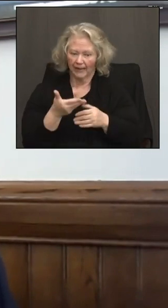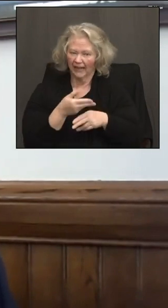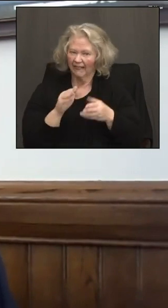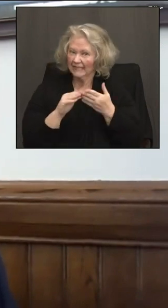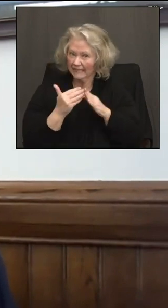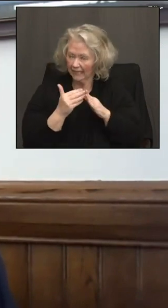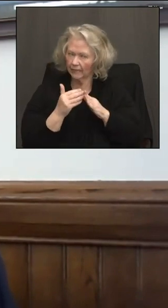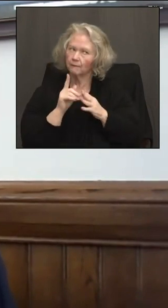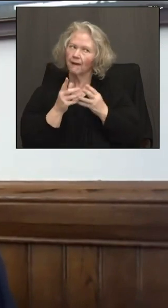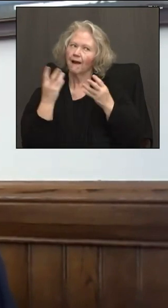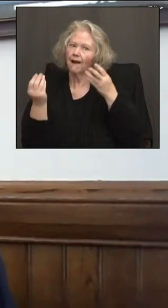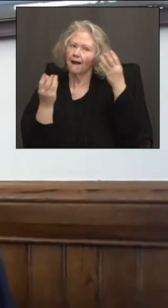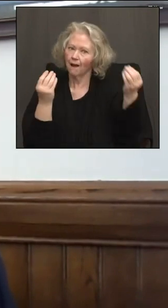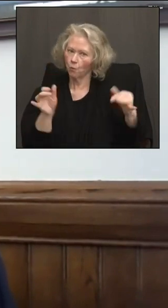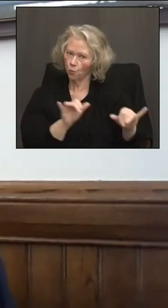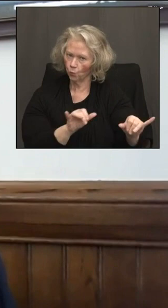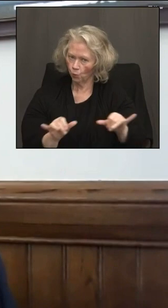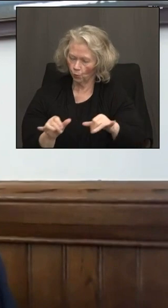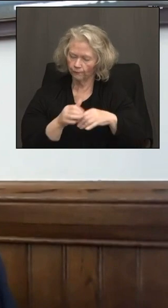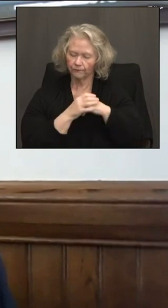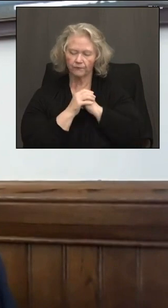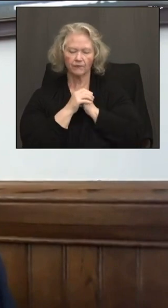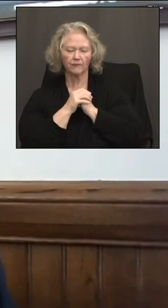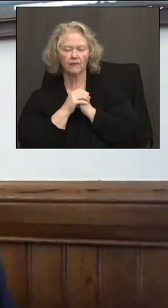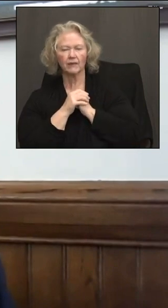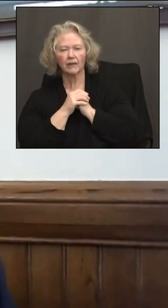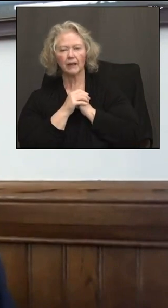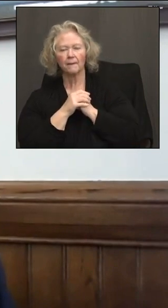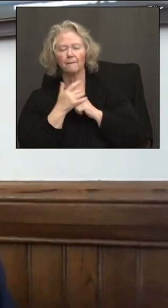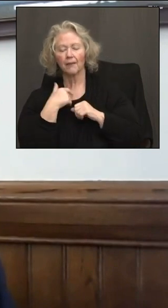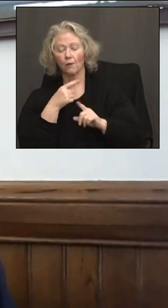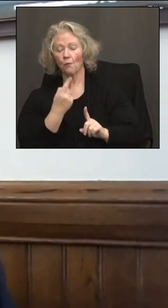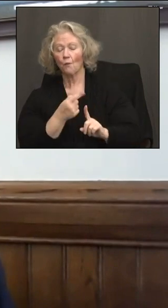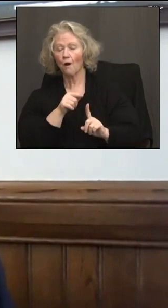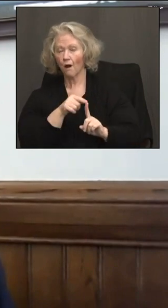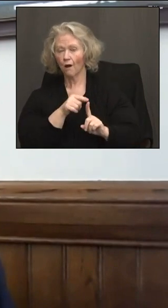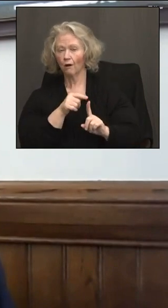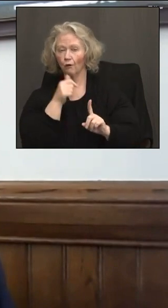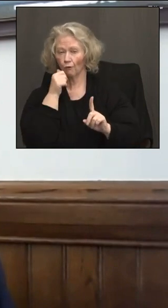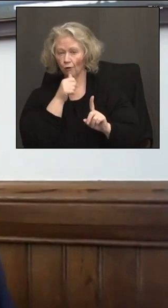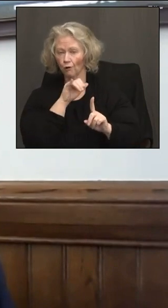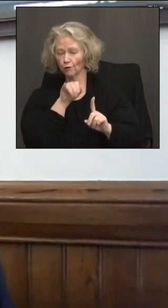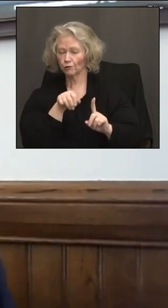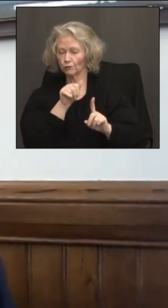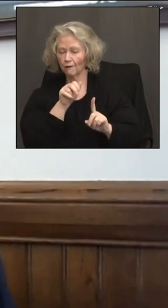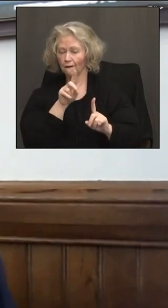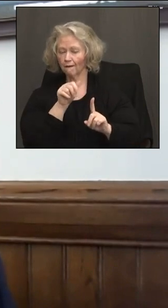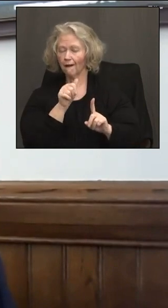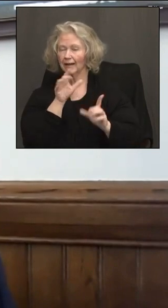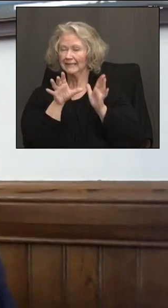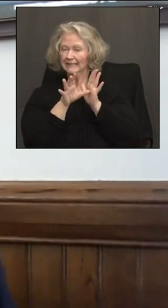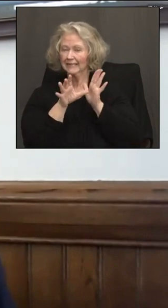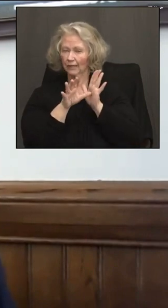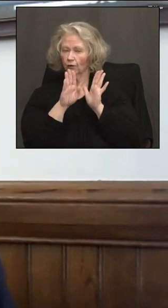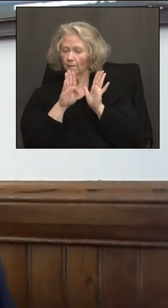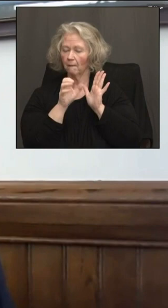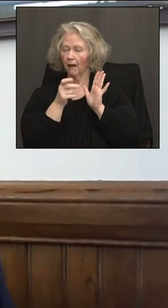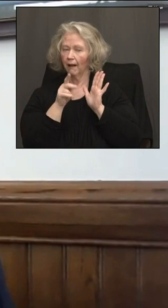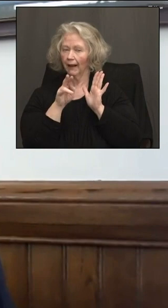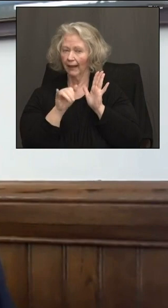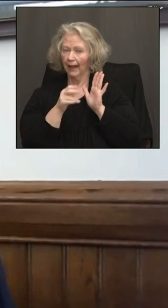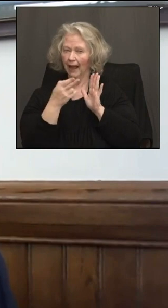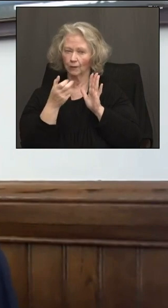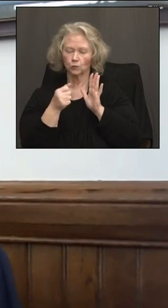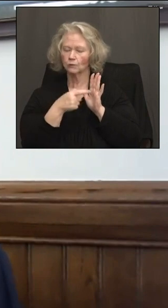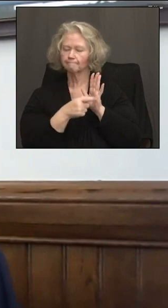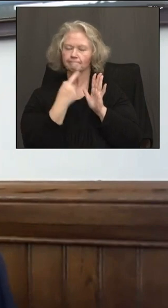But I also particularly thought about Jada, who's a senior at Buckley High School. She didn't want to tell us which one of